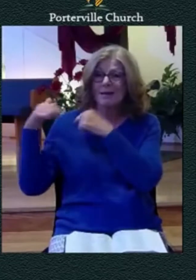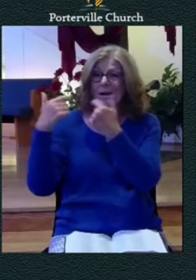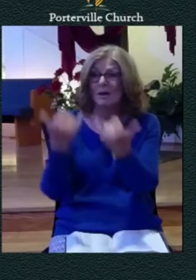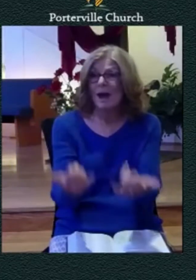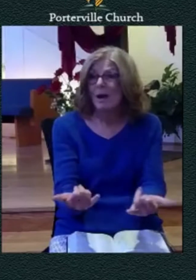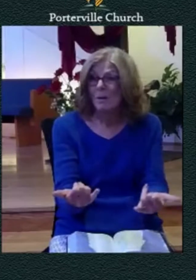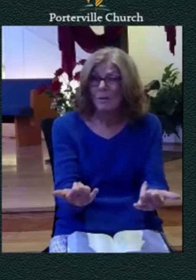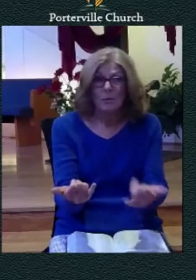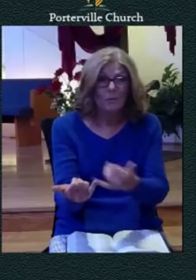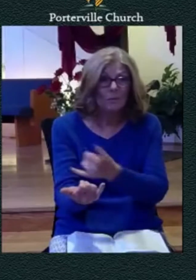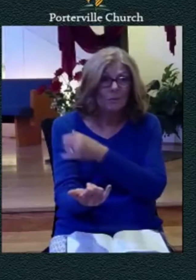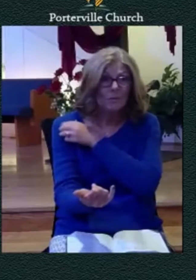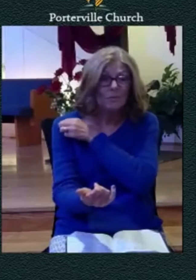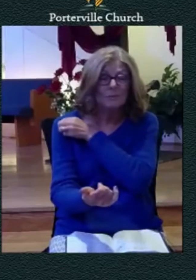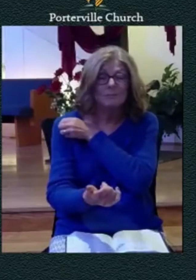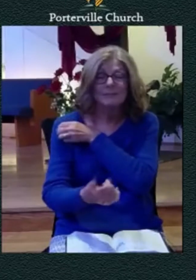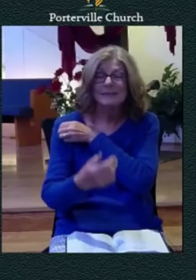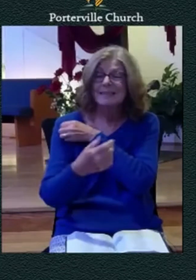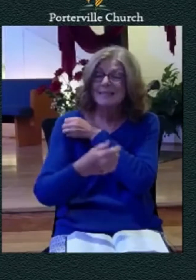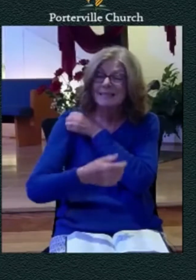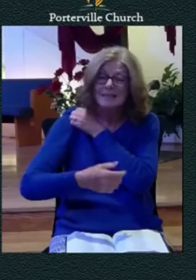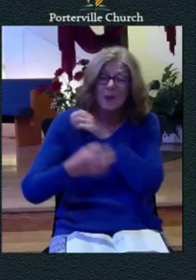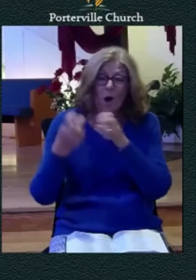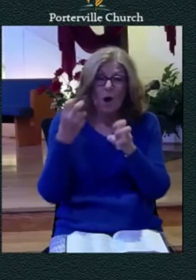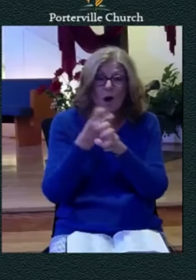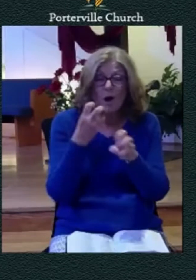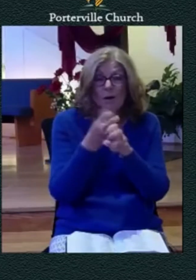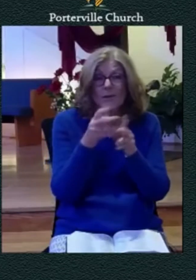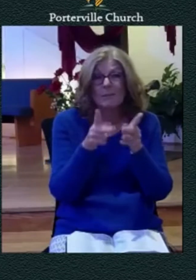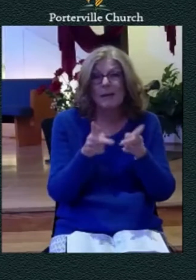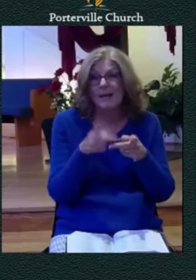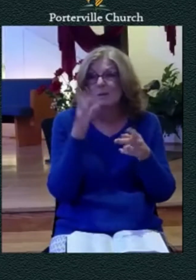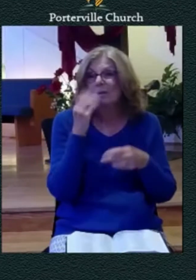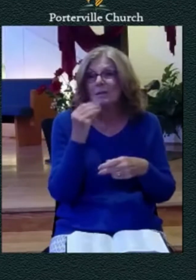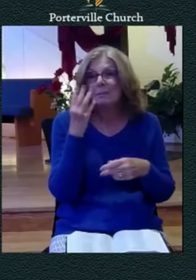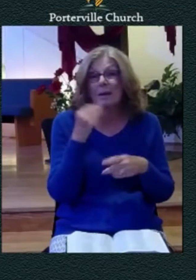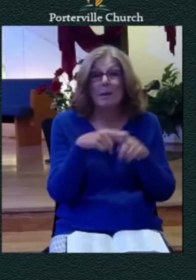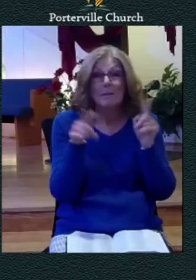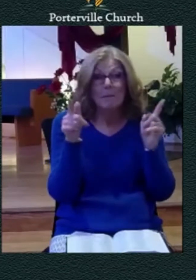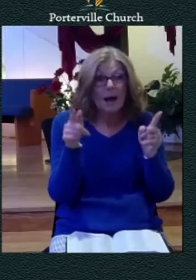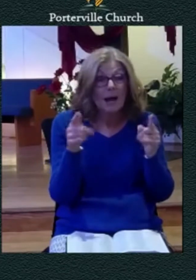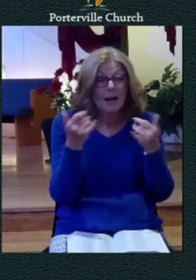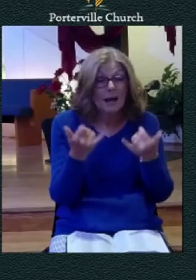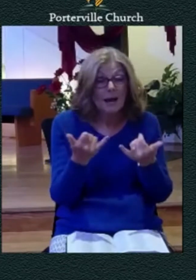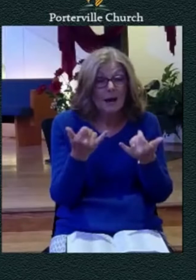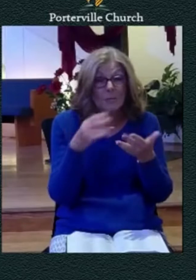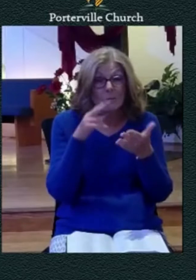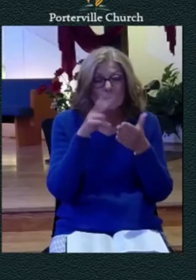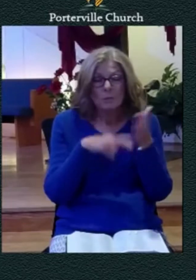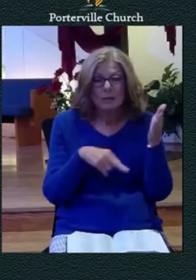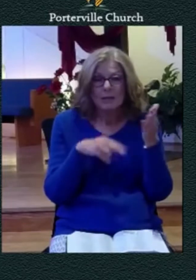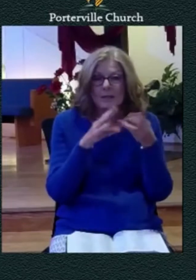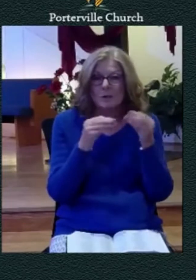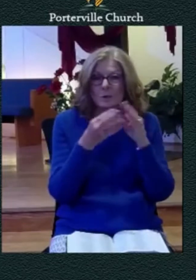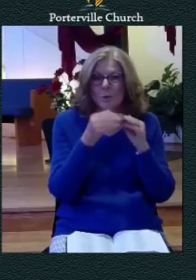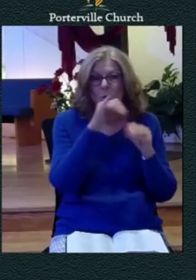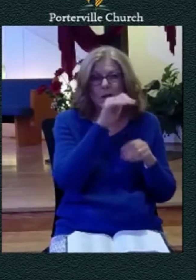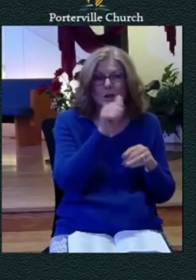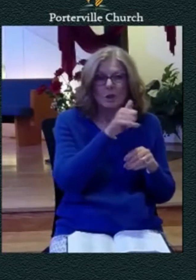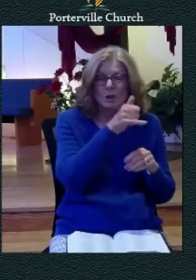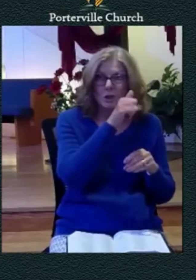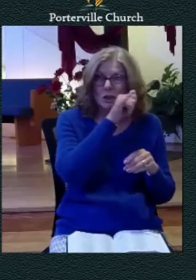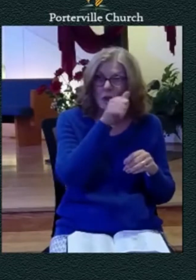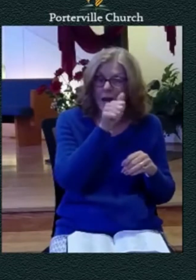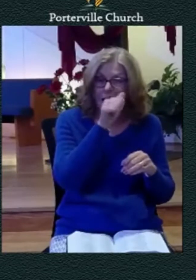but it's a difficult place to be in but again we read the stories jacob and job and david and